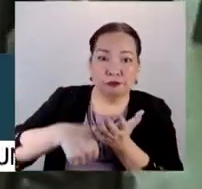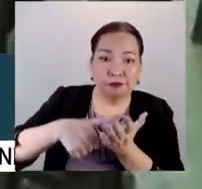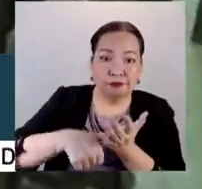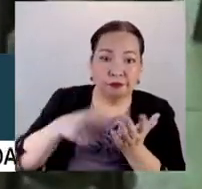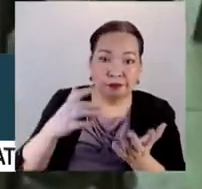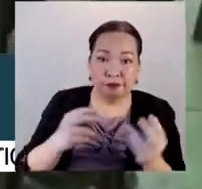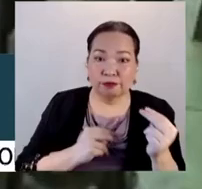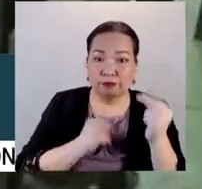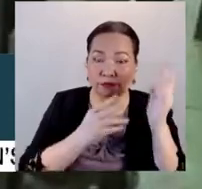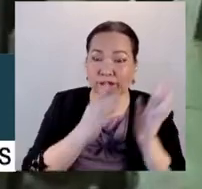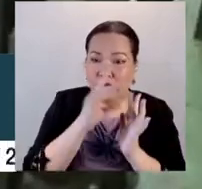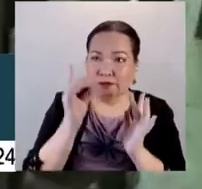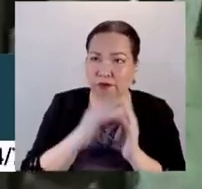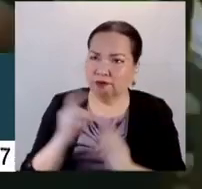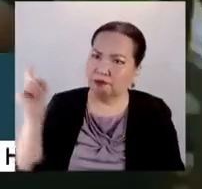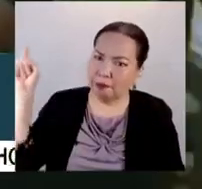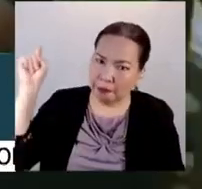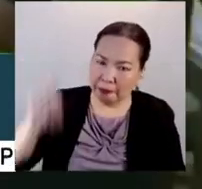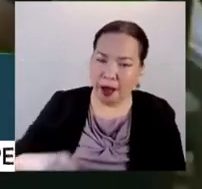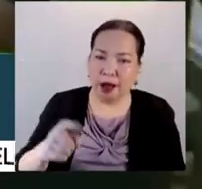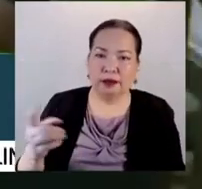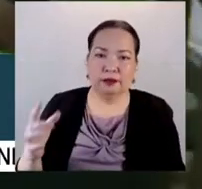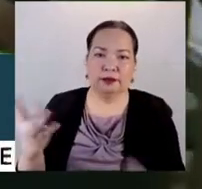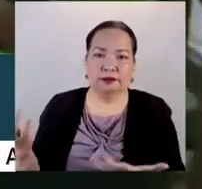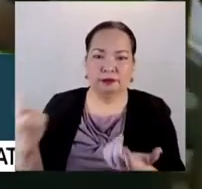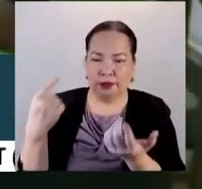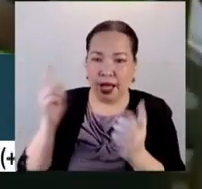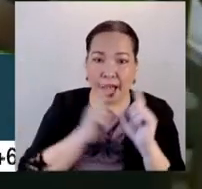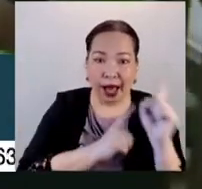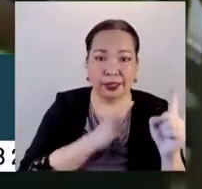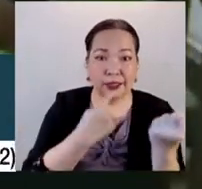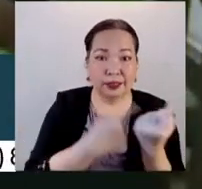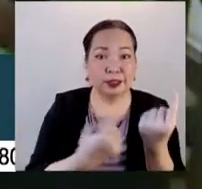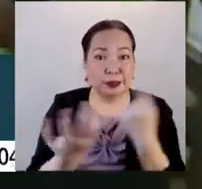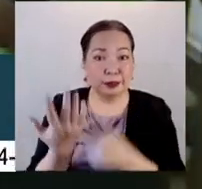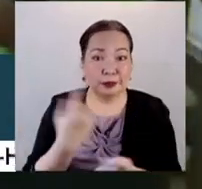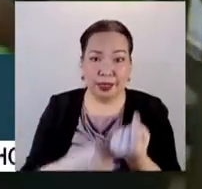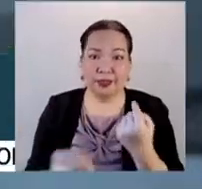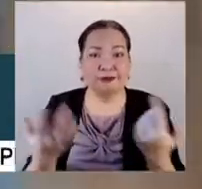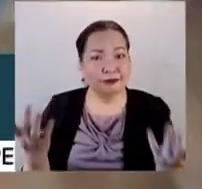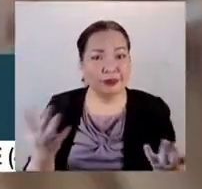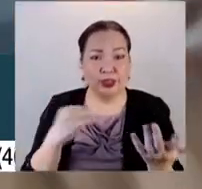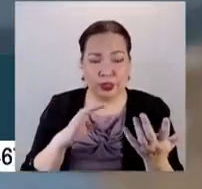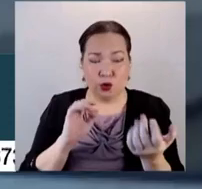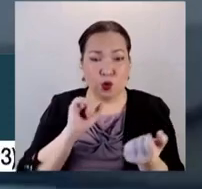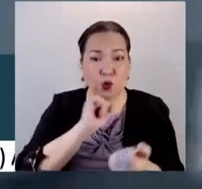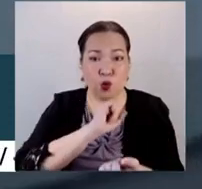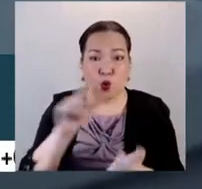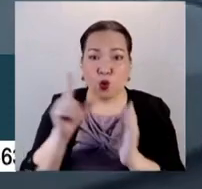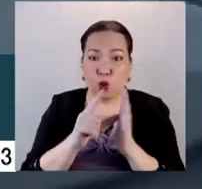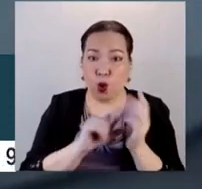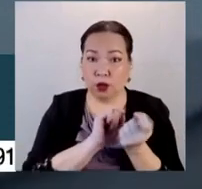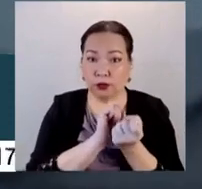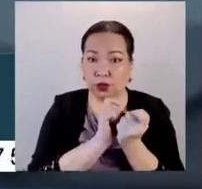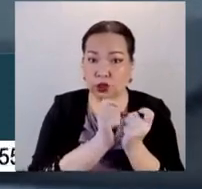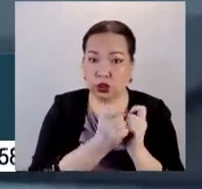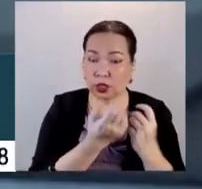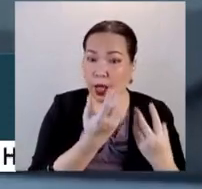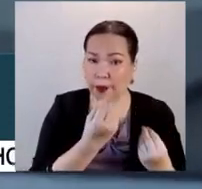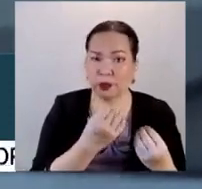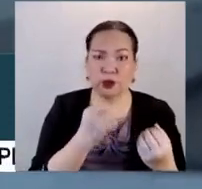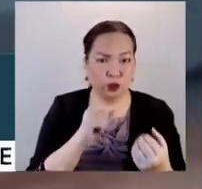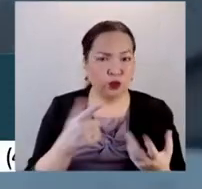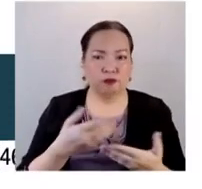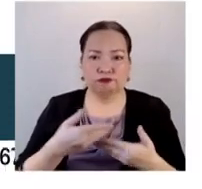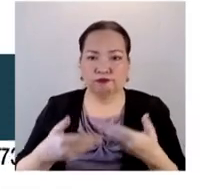po tayong legislation, but so if we can amend or revise our present laws, then all of these things will be properly remedied. You talked